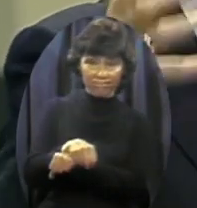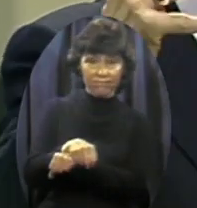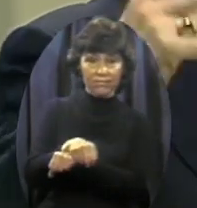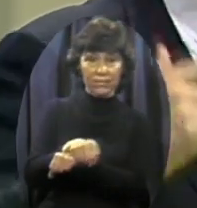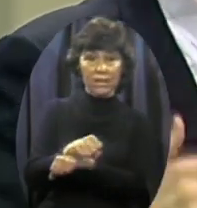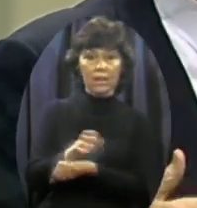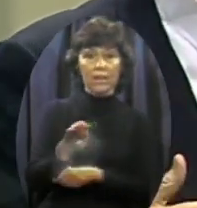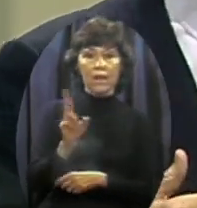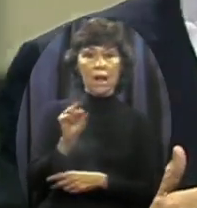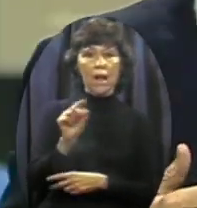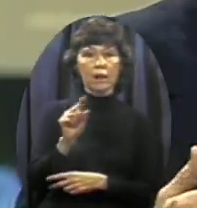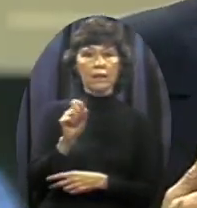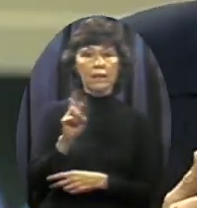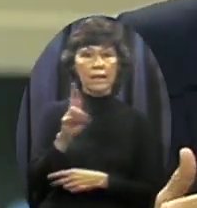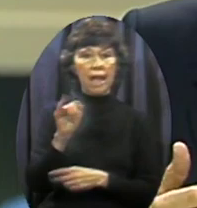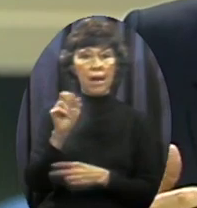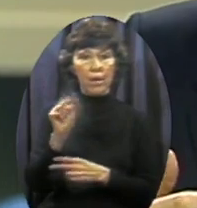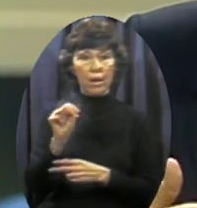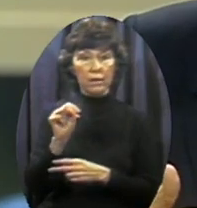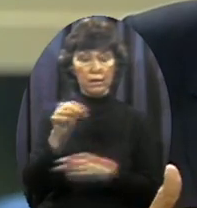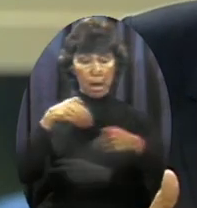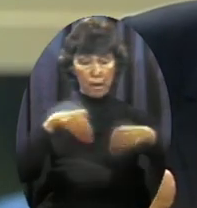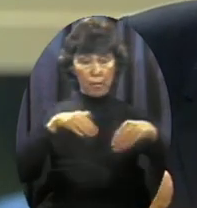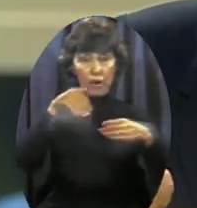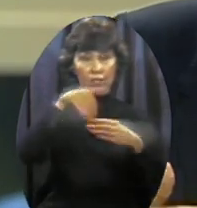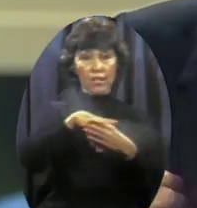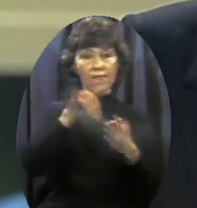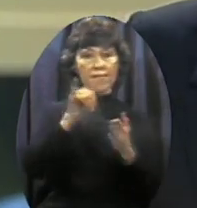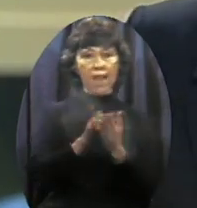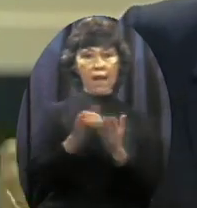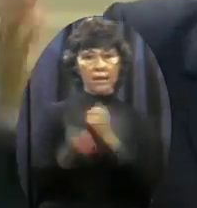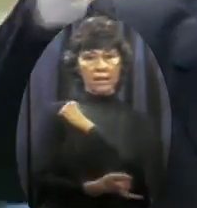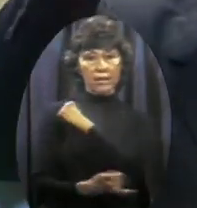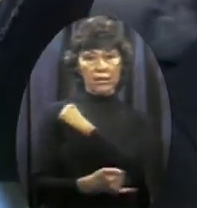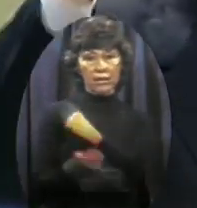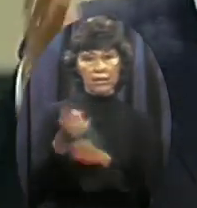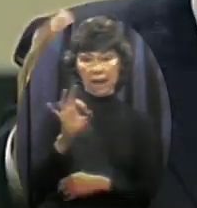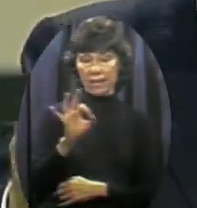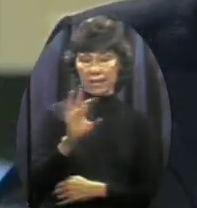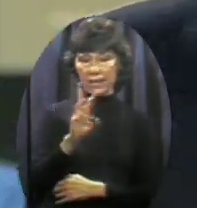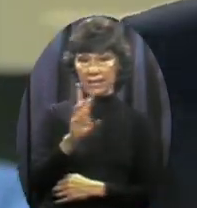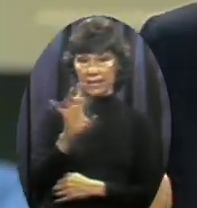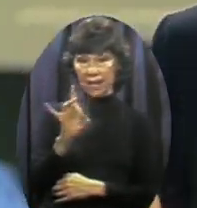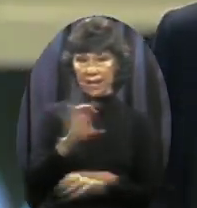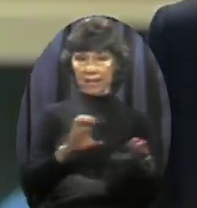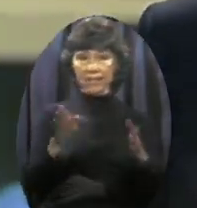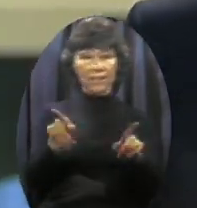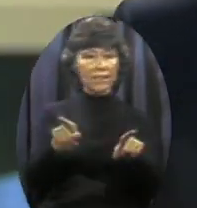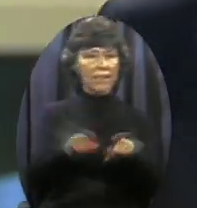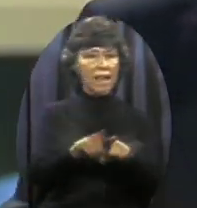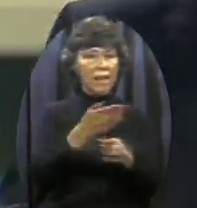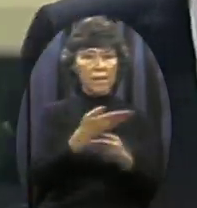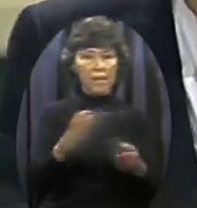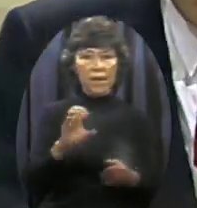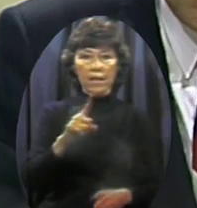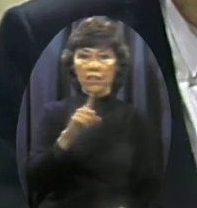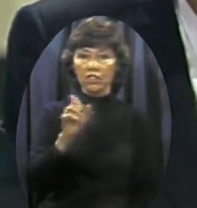Marched into that helpless and hapless country In 1968 they did the same thing in Czechoslovakia